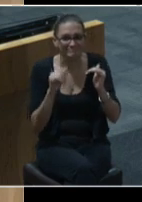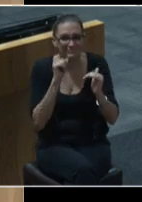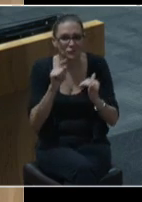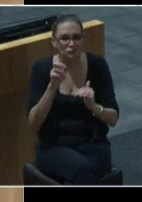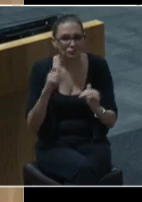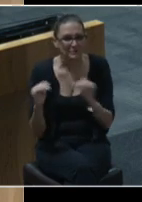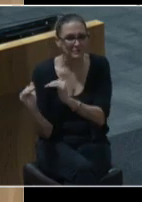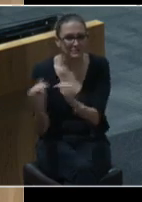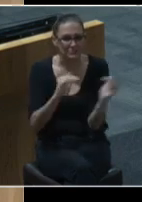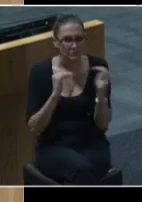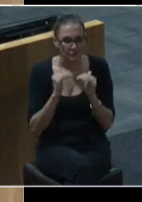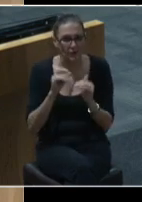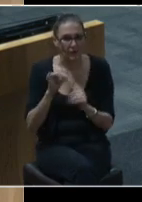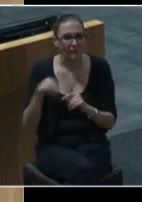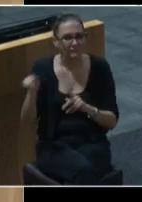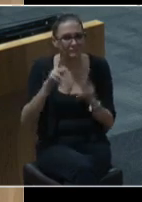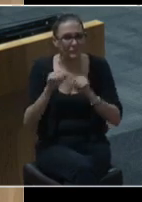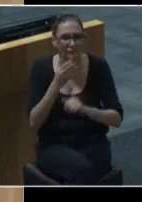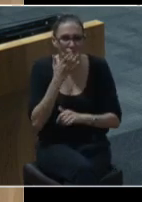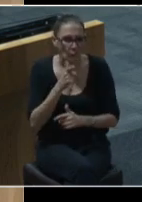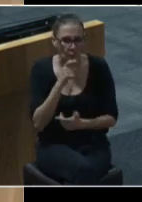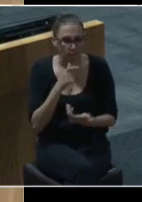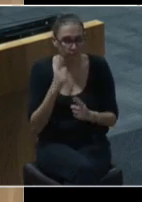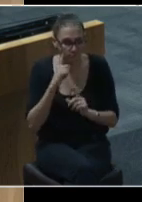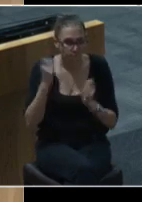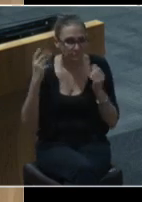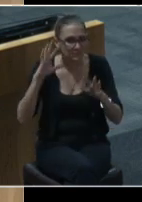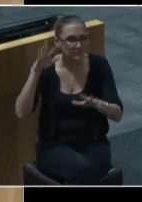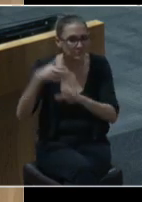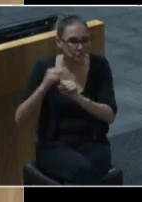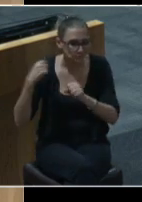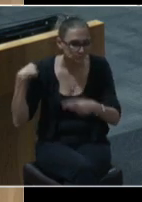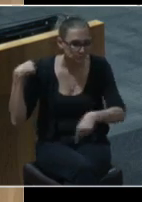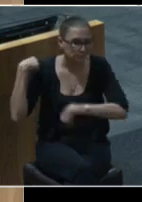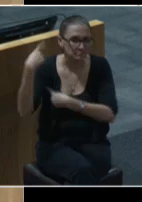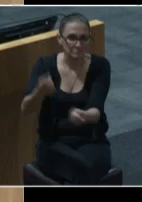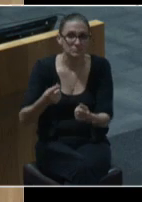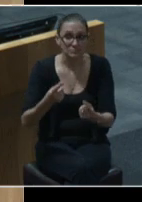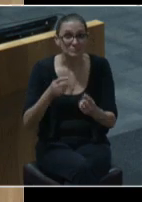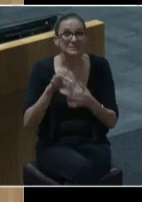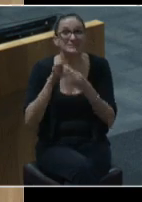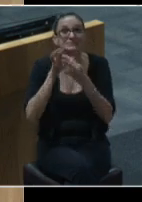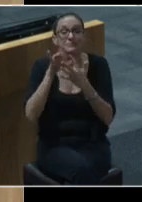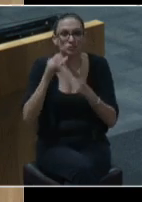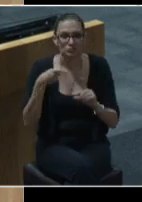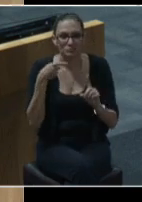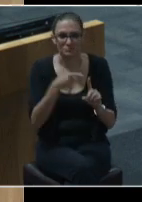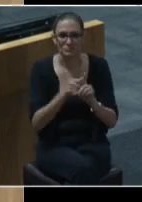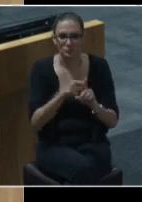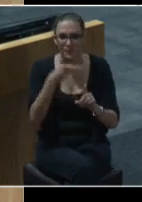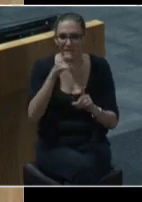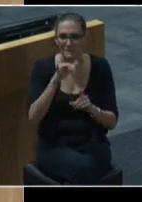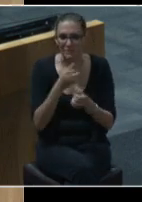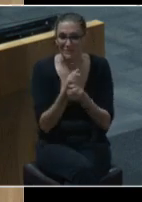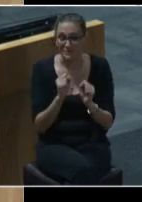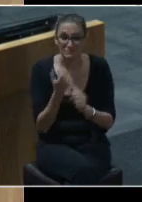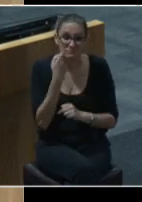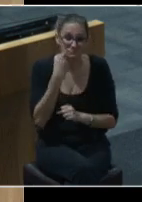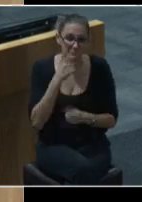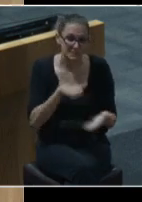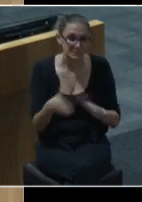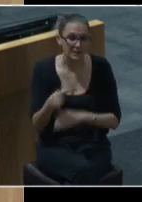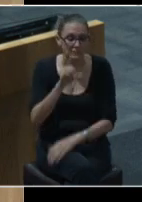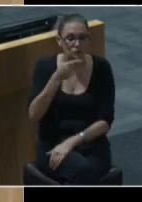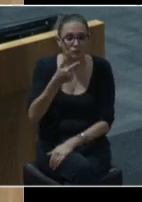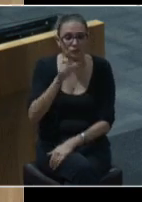experience for generations, most visibly and tragically in the name of public safety. The recent deaths of Mr. George